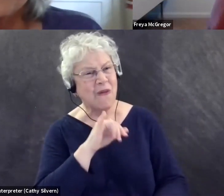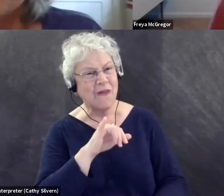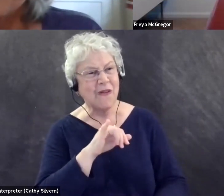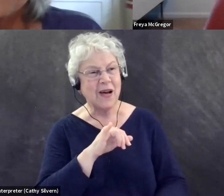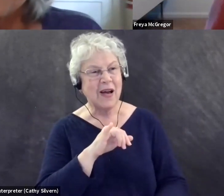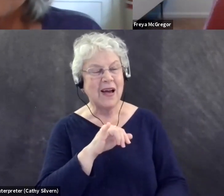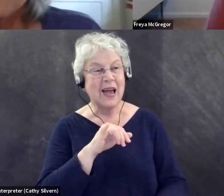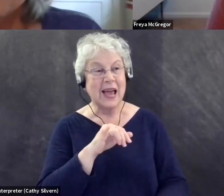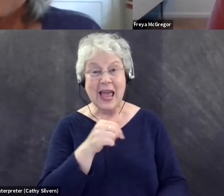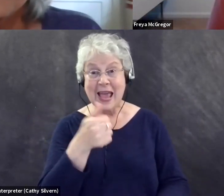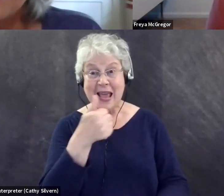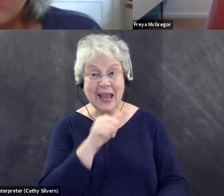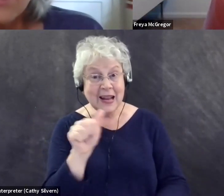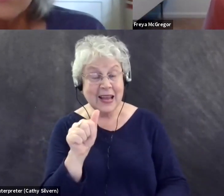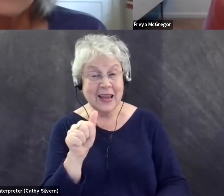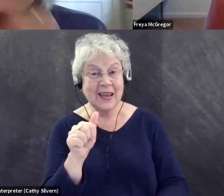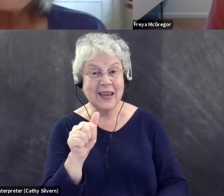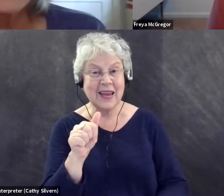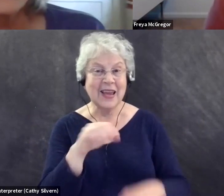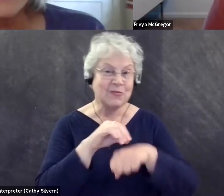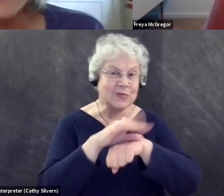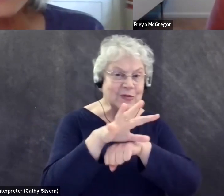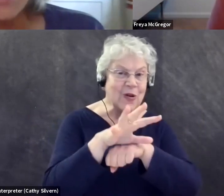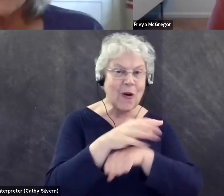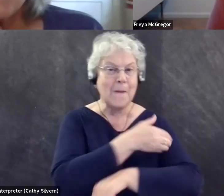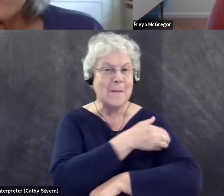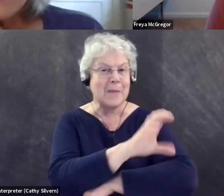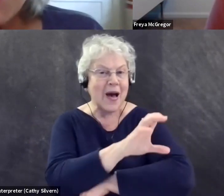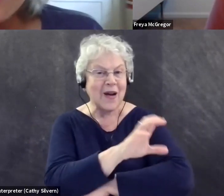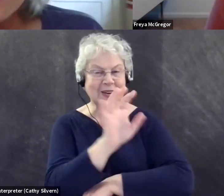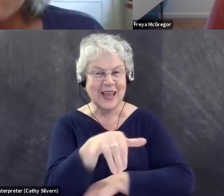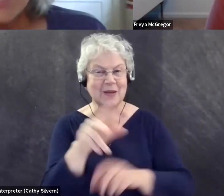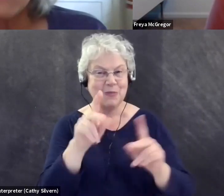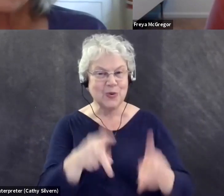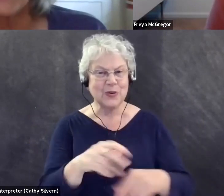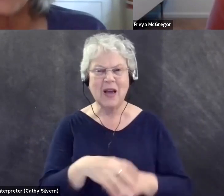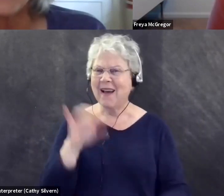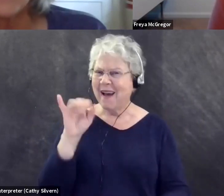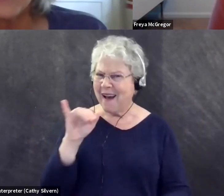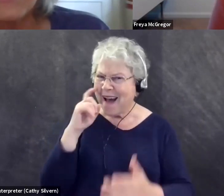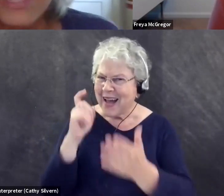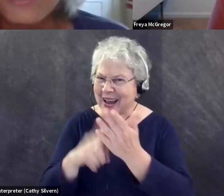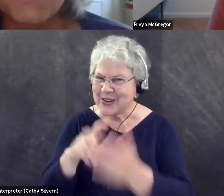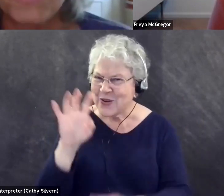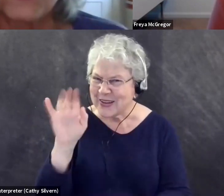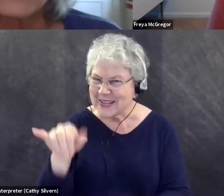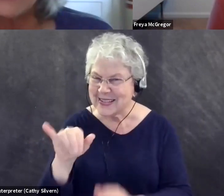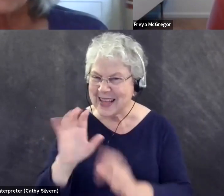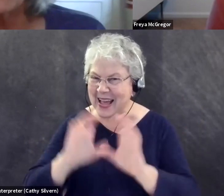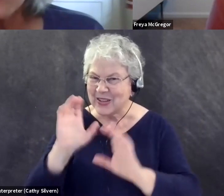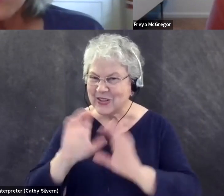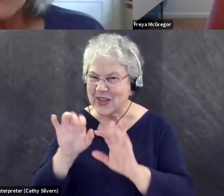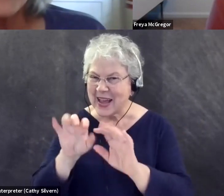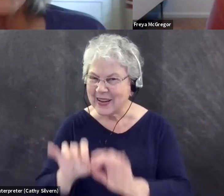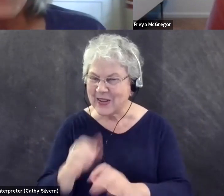any, anything, um, any kind of empowering thoughts. Yes. I, I saw that same chat for you, uh, that same note.